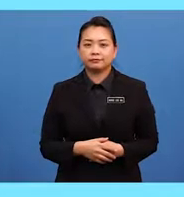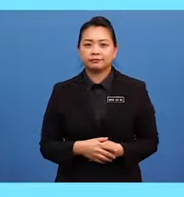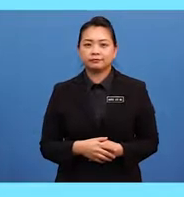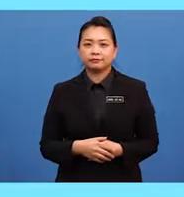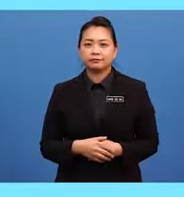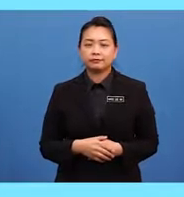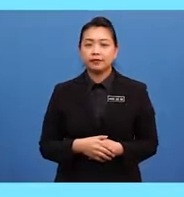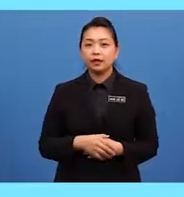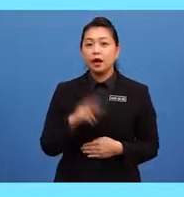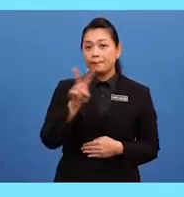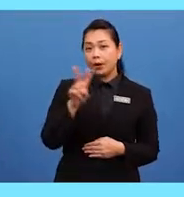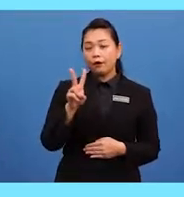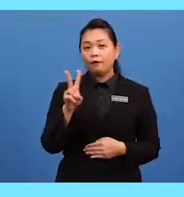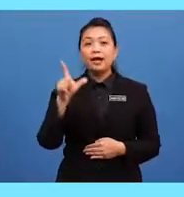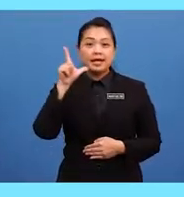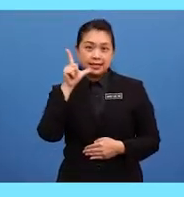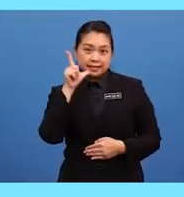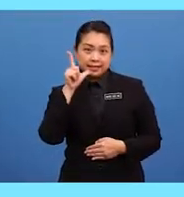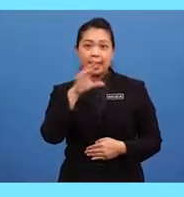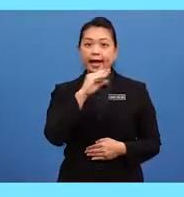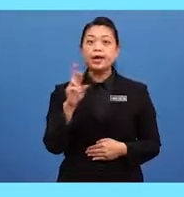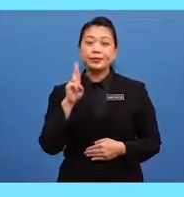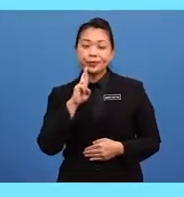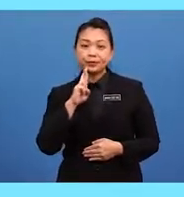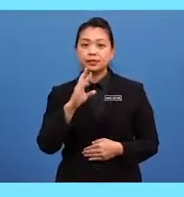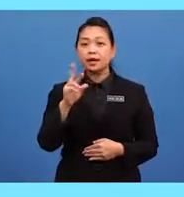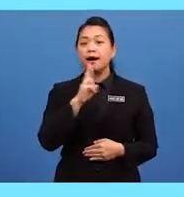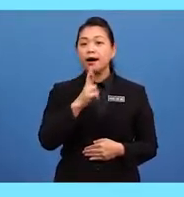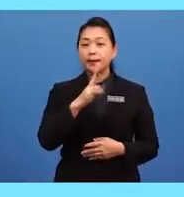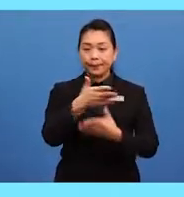Both Lisa and Rose are part of the play.